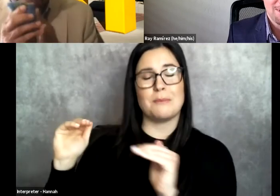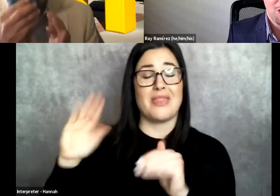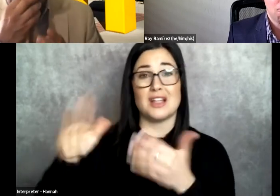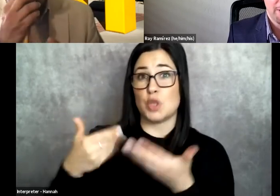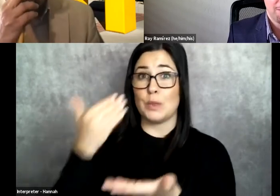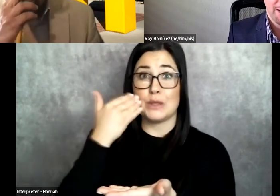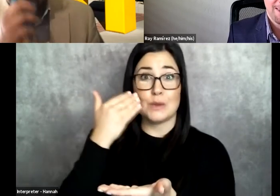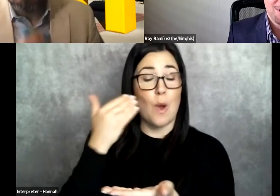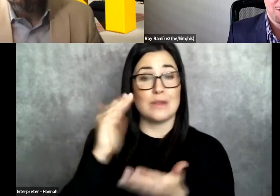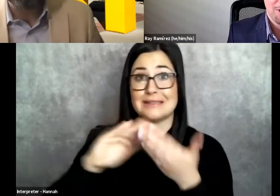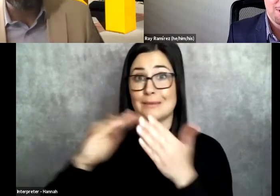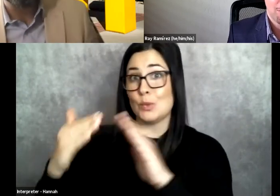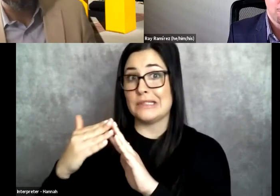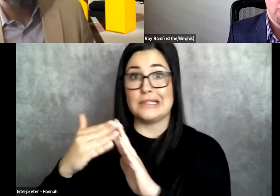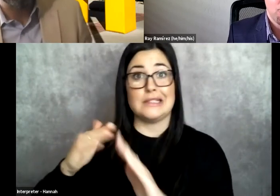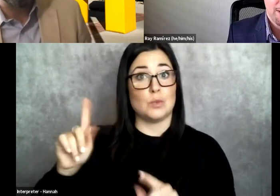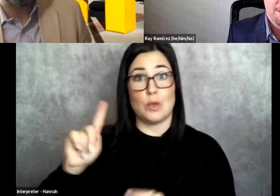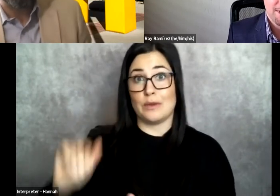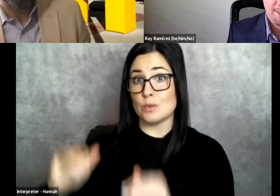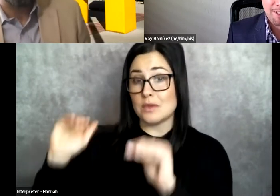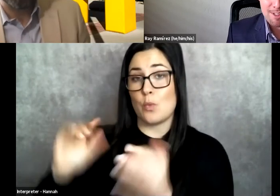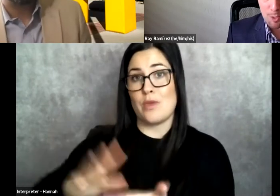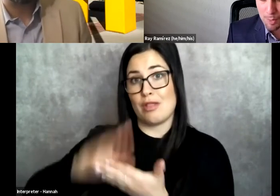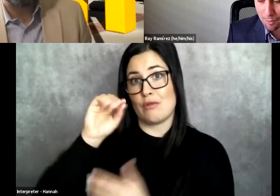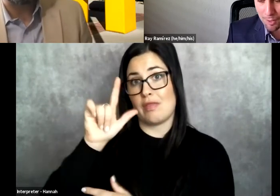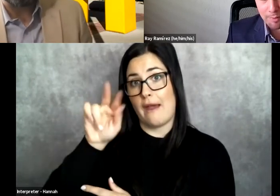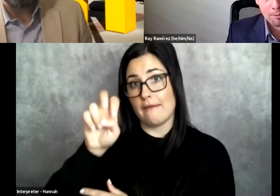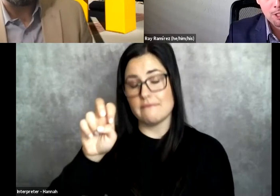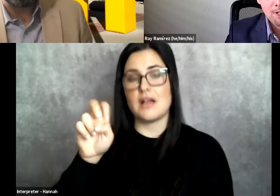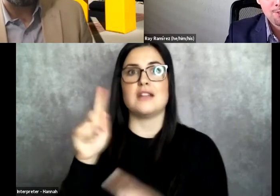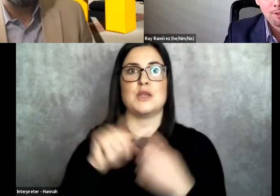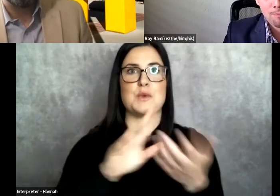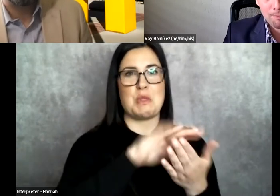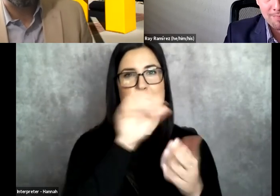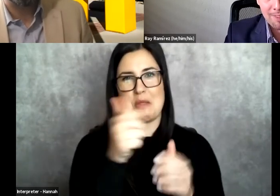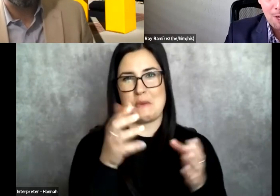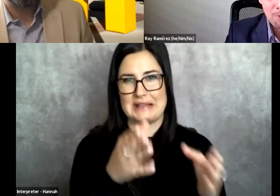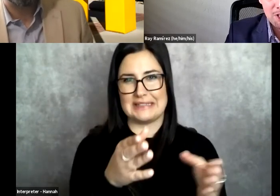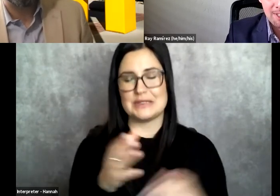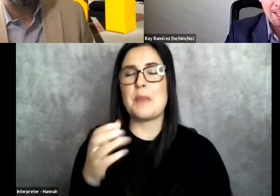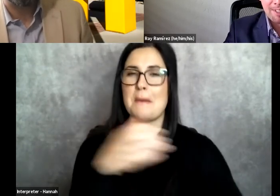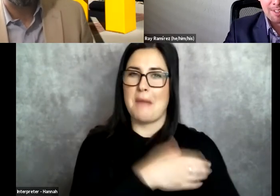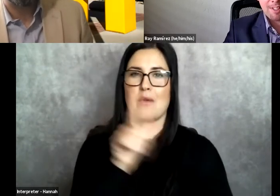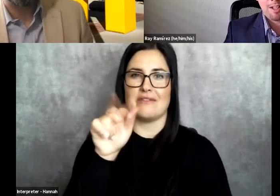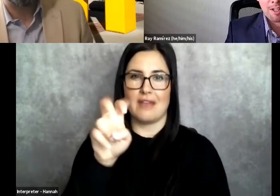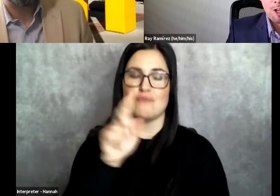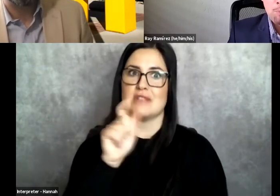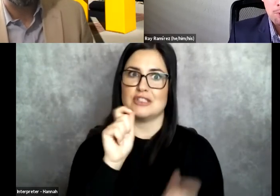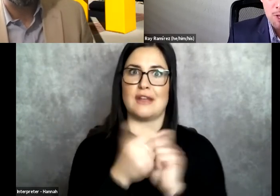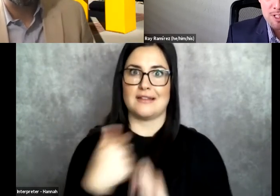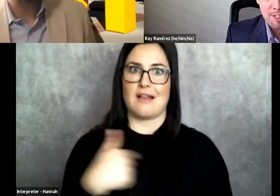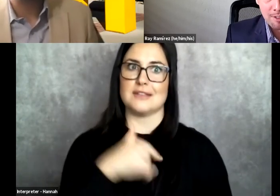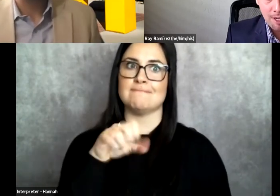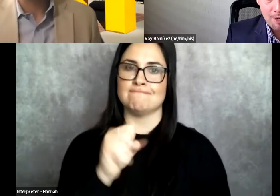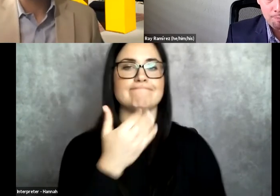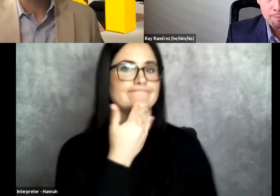Our communities and our upbringing, right? Until you learn otherwise, the power of love can really transform. I appreciate that. A couple